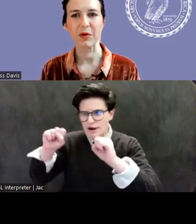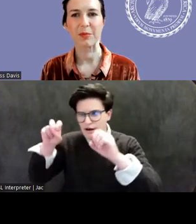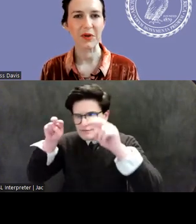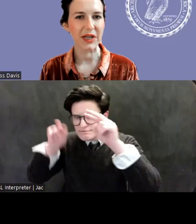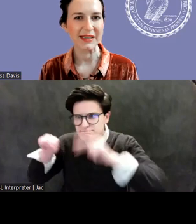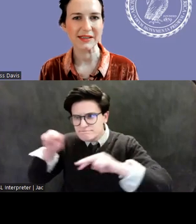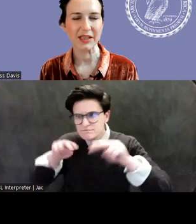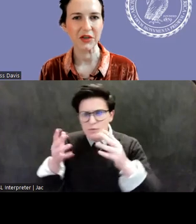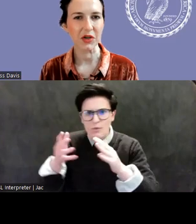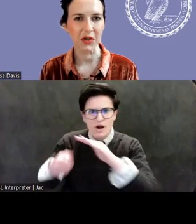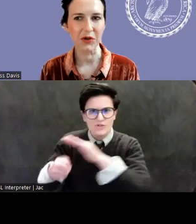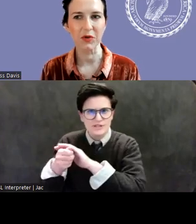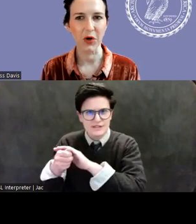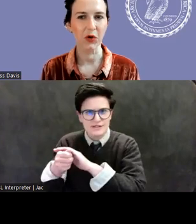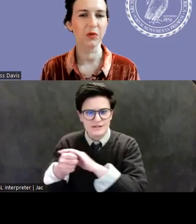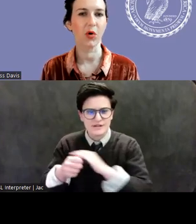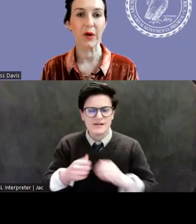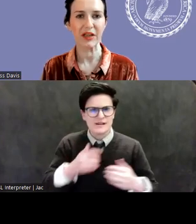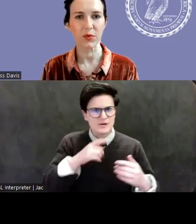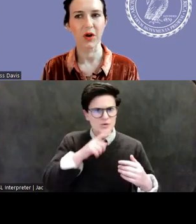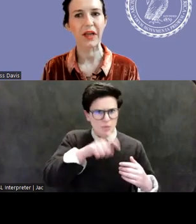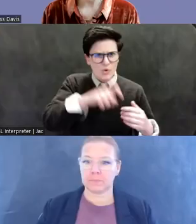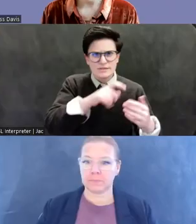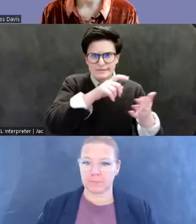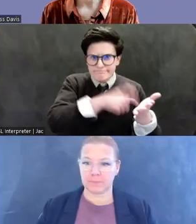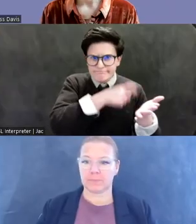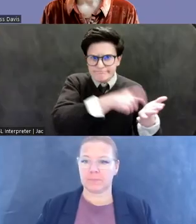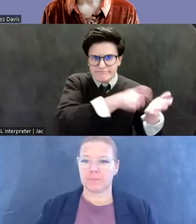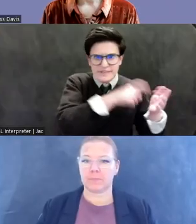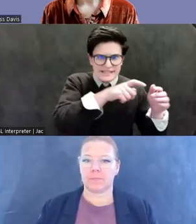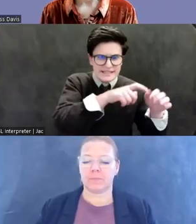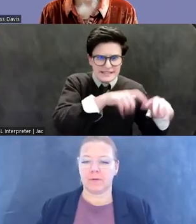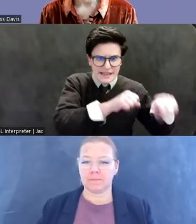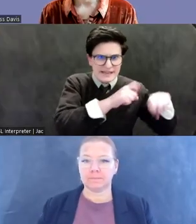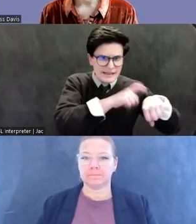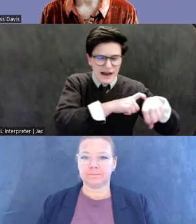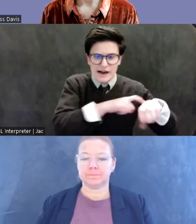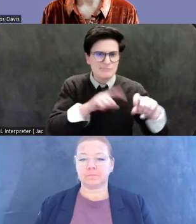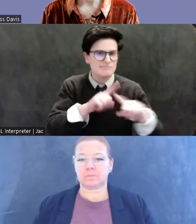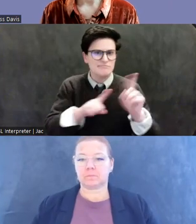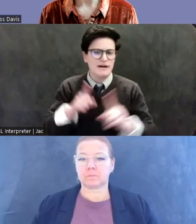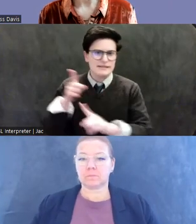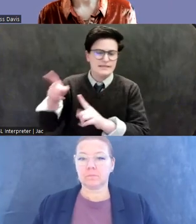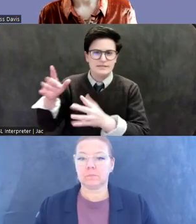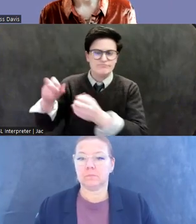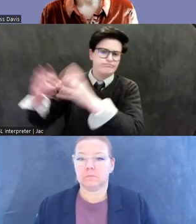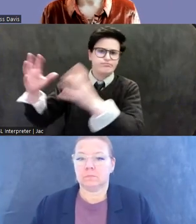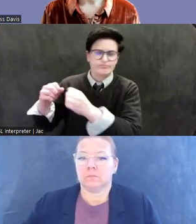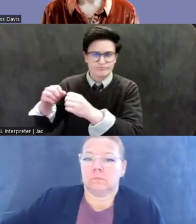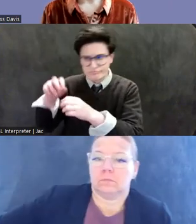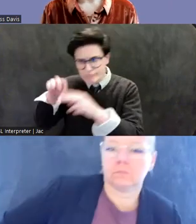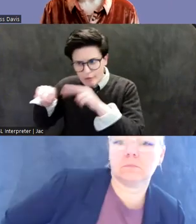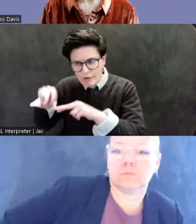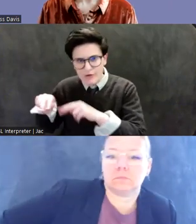probably be remembered as another colonial rogue born in the wrong era. But the war did come. In 1970, Cambodia,